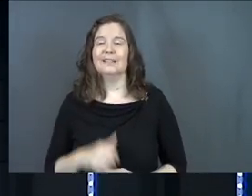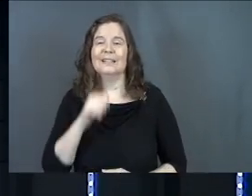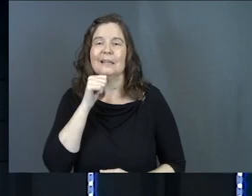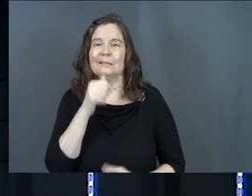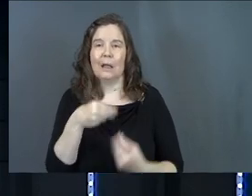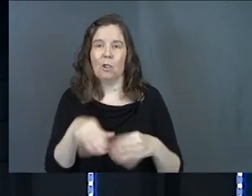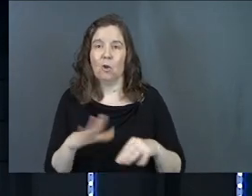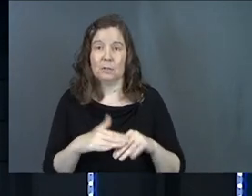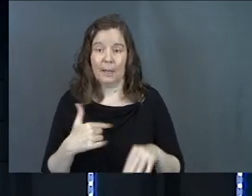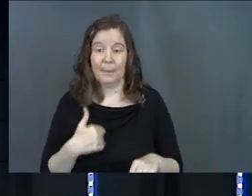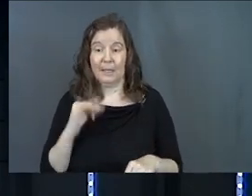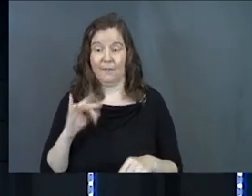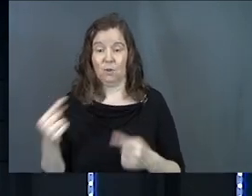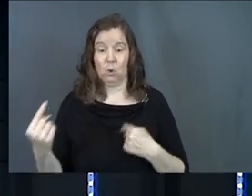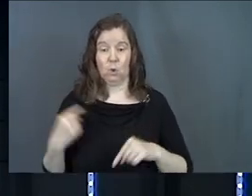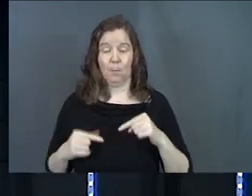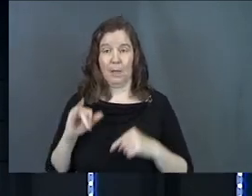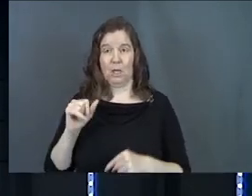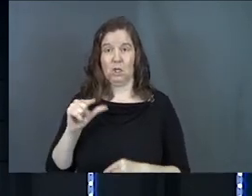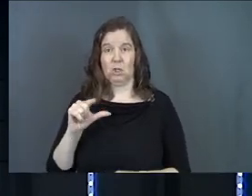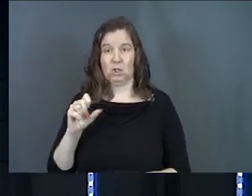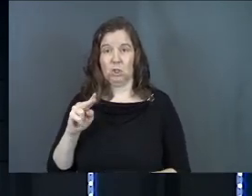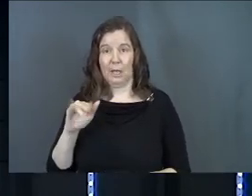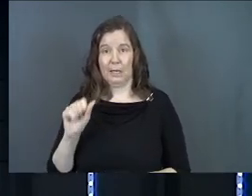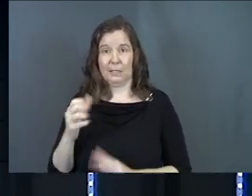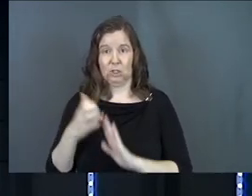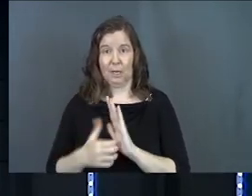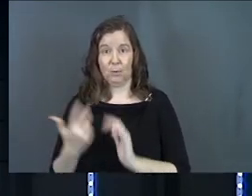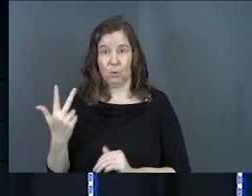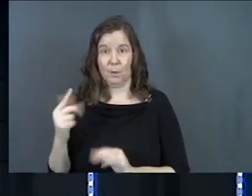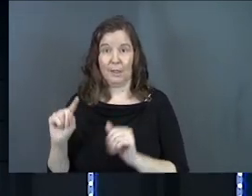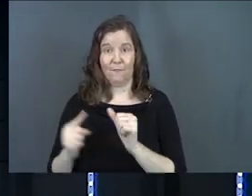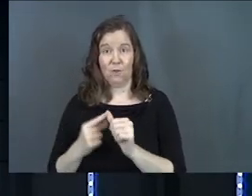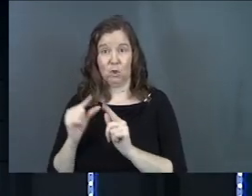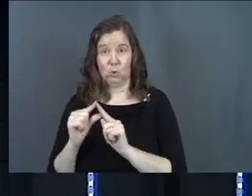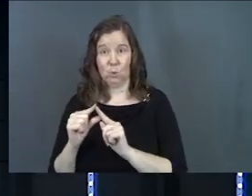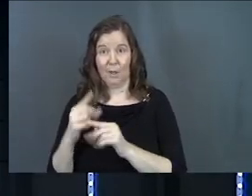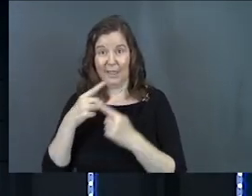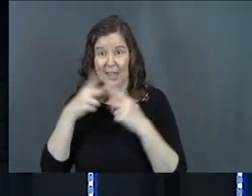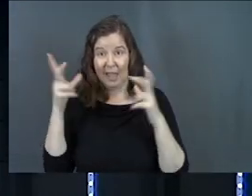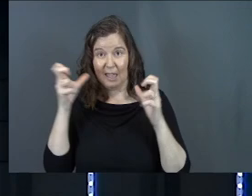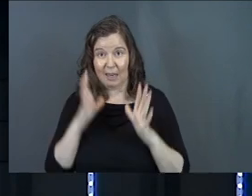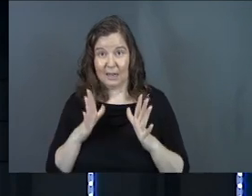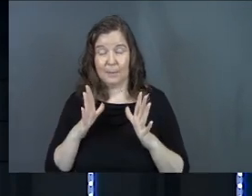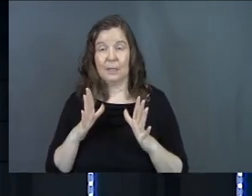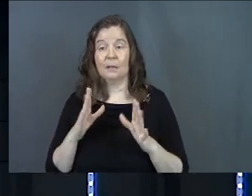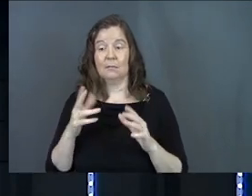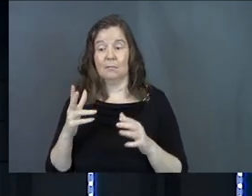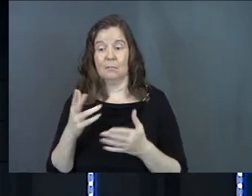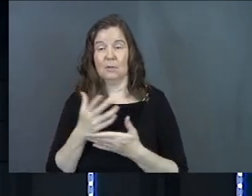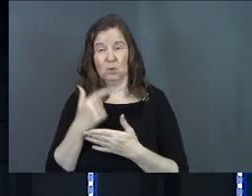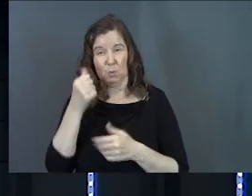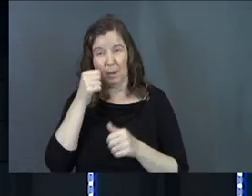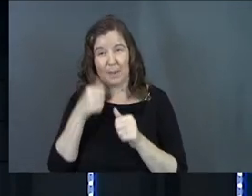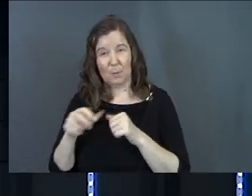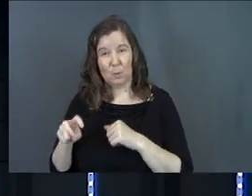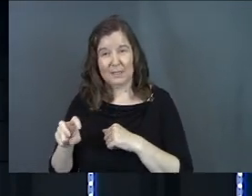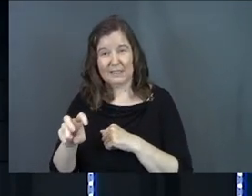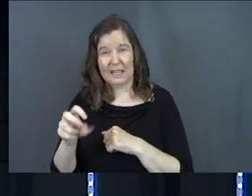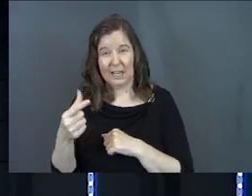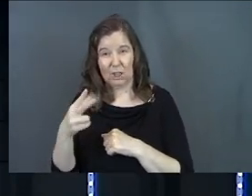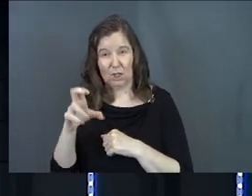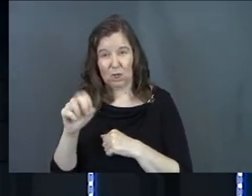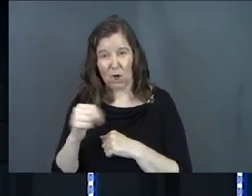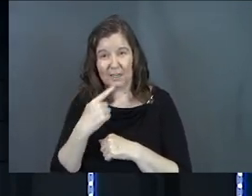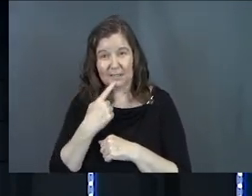It's not lost on me that if you go back to Genesis chapter three, the very first words of the enemy, the serpent in the garden, do you remember what they were?